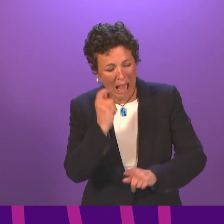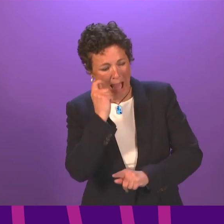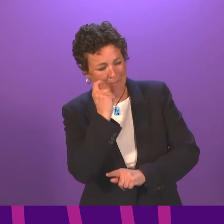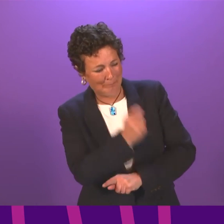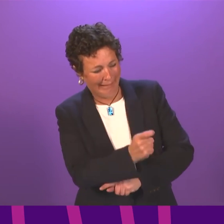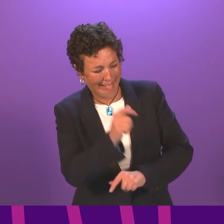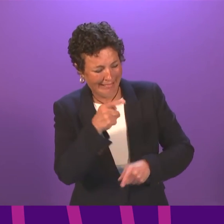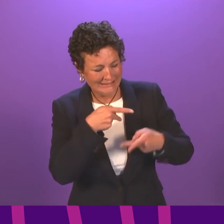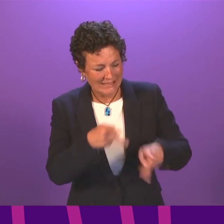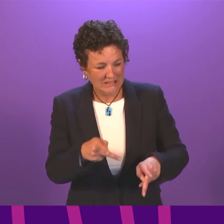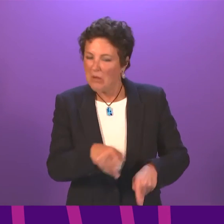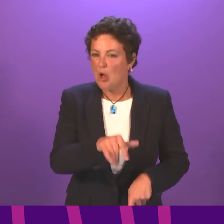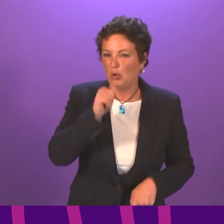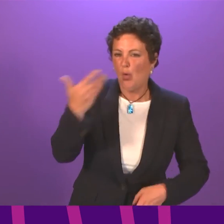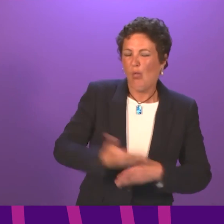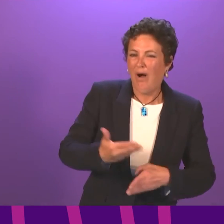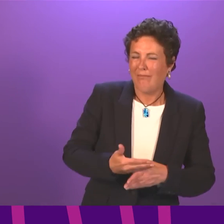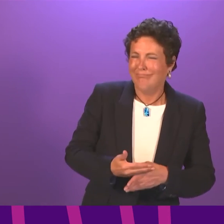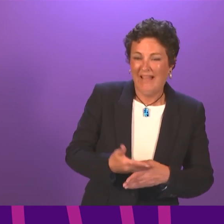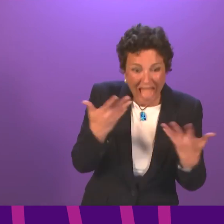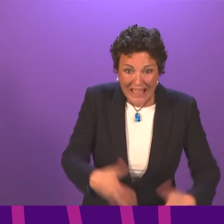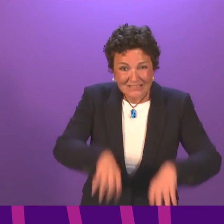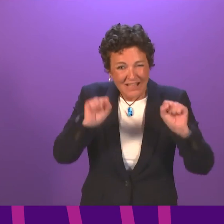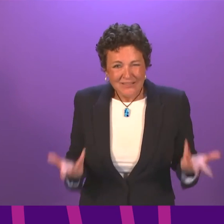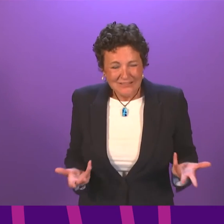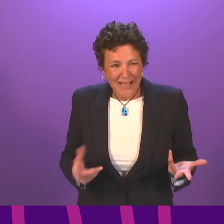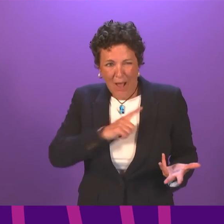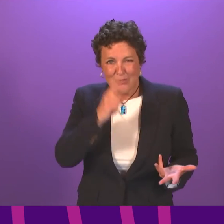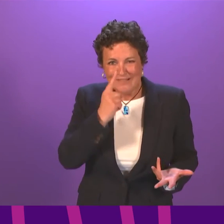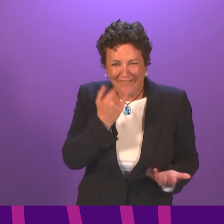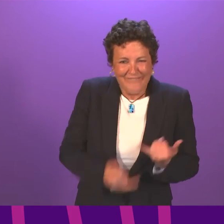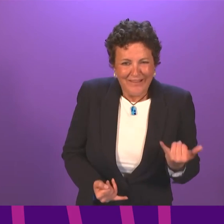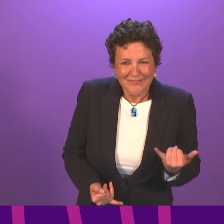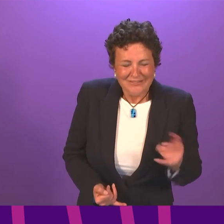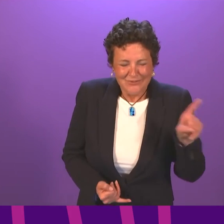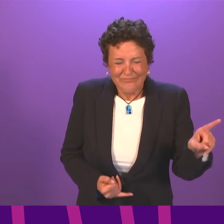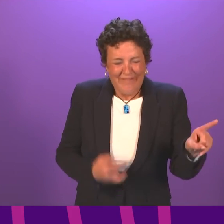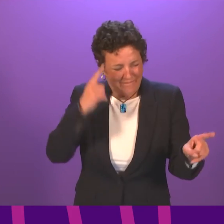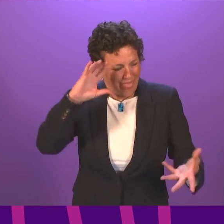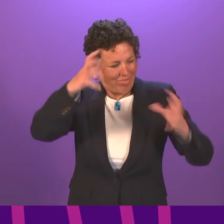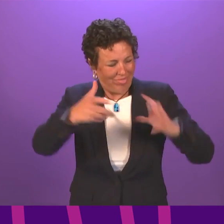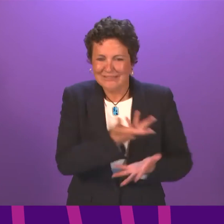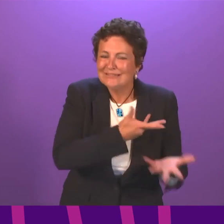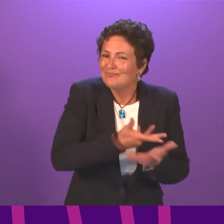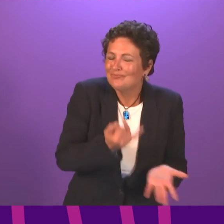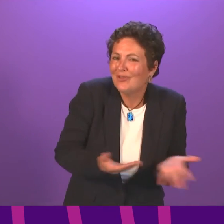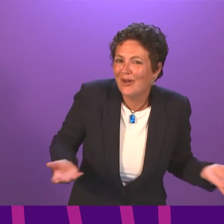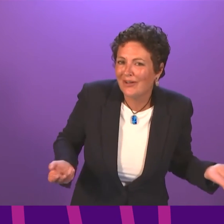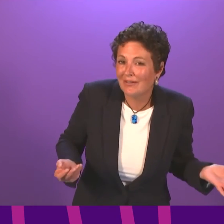-functioning, I don't think it helps with the delivery of a system and the proper discussion of some of these issues.